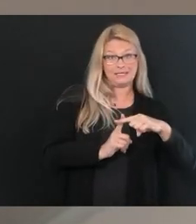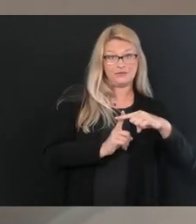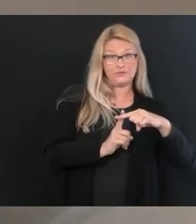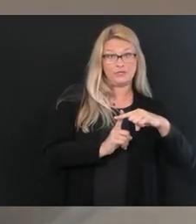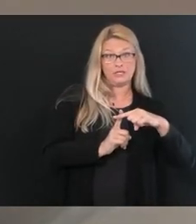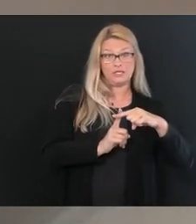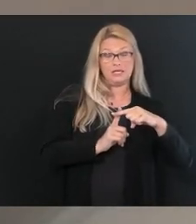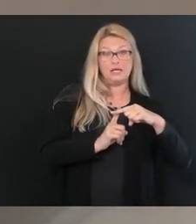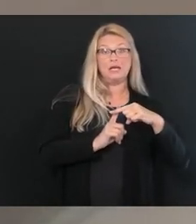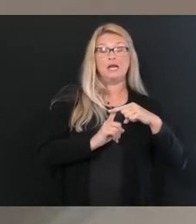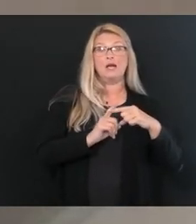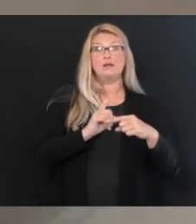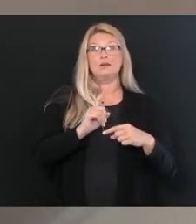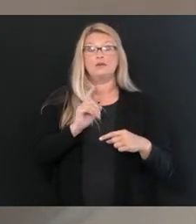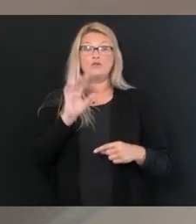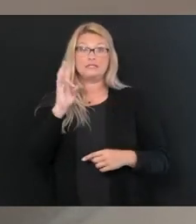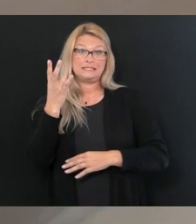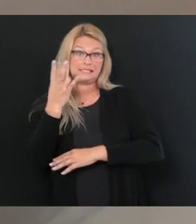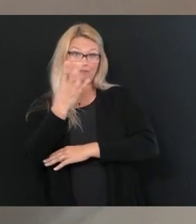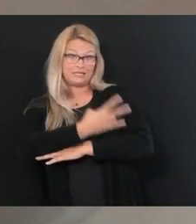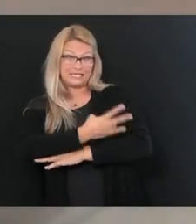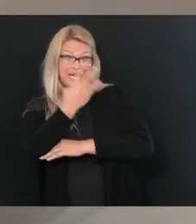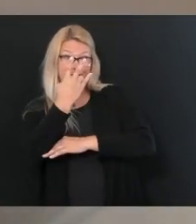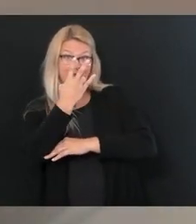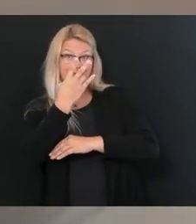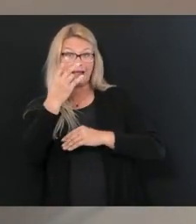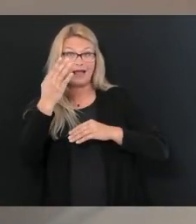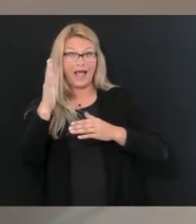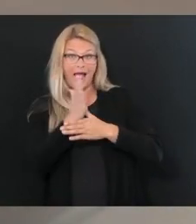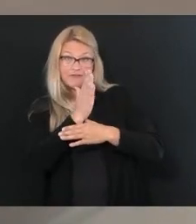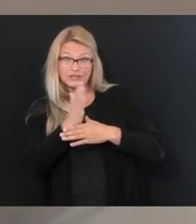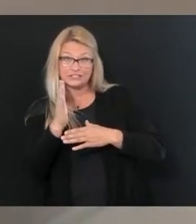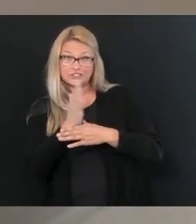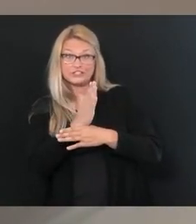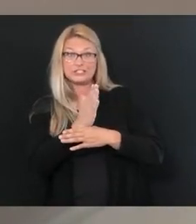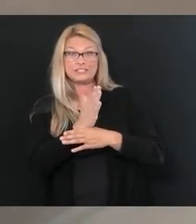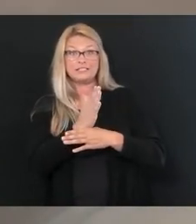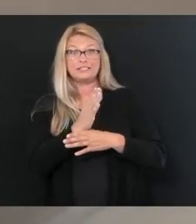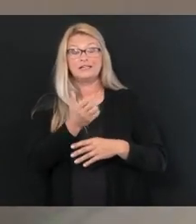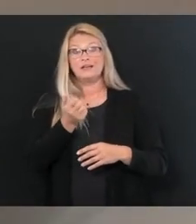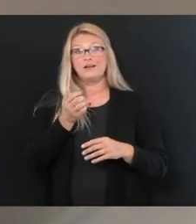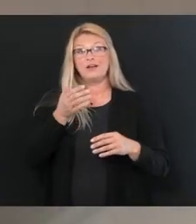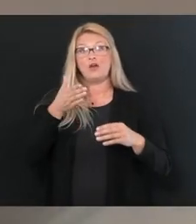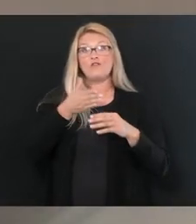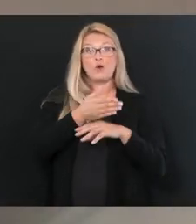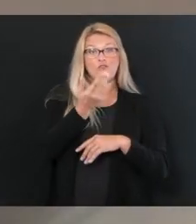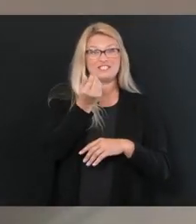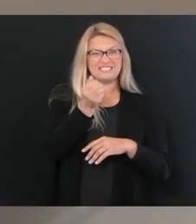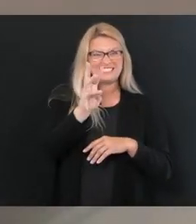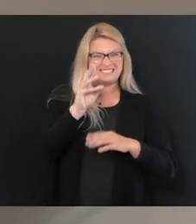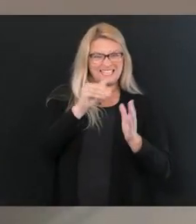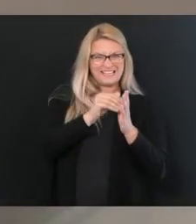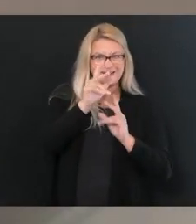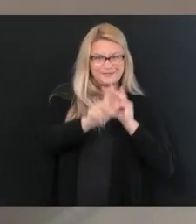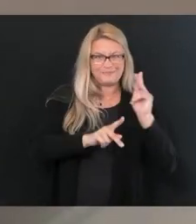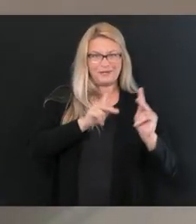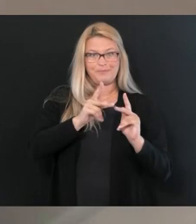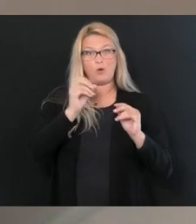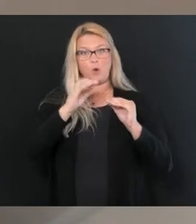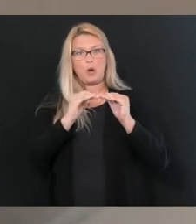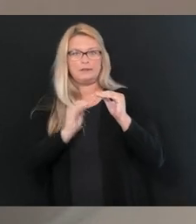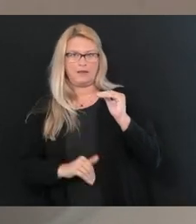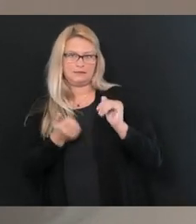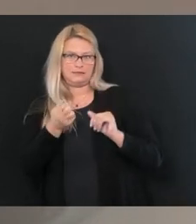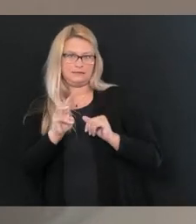have over seven day averages for all the counties over 16,000, or for the counties less than 16